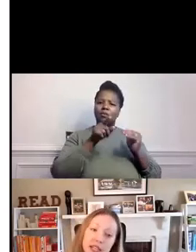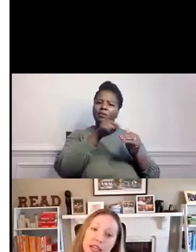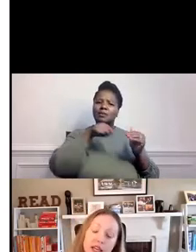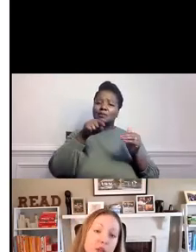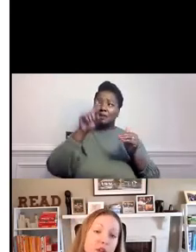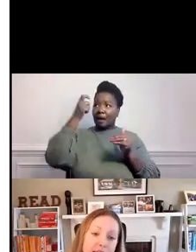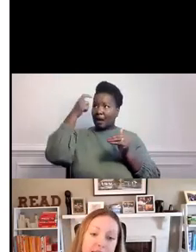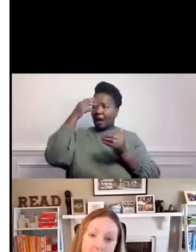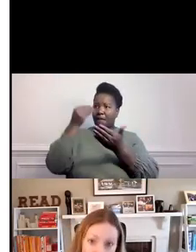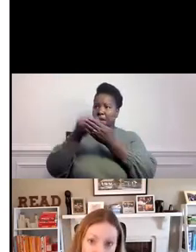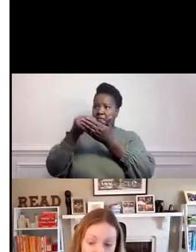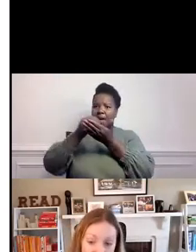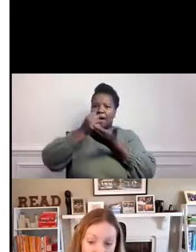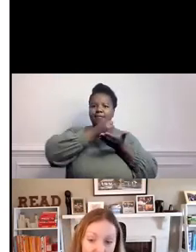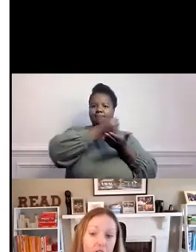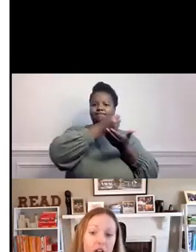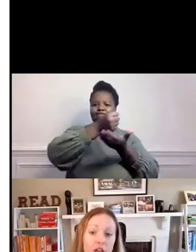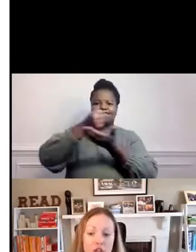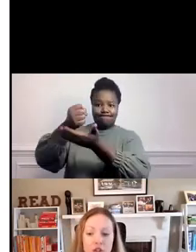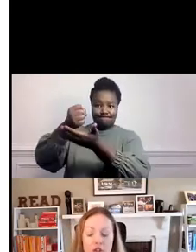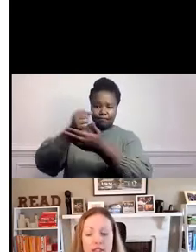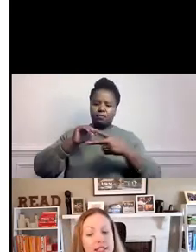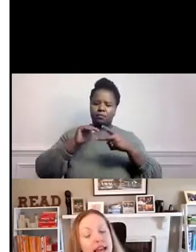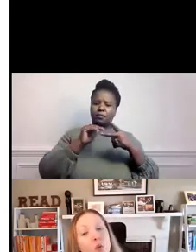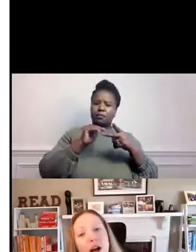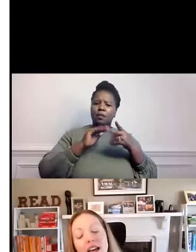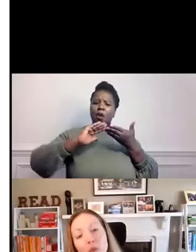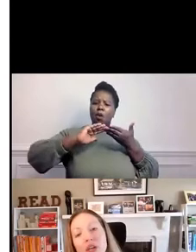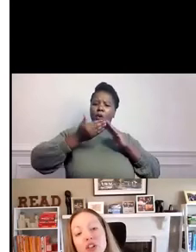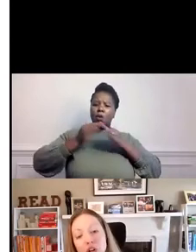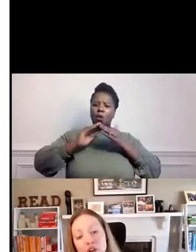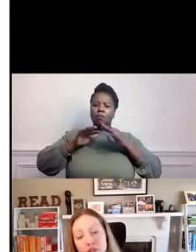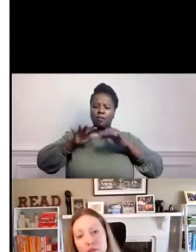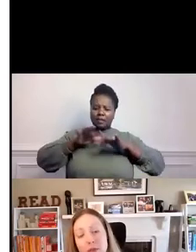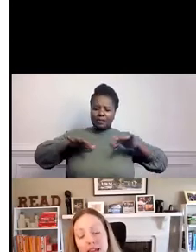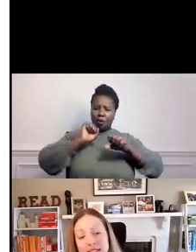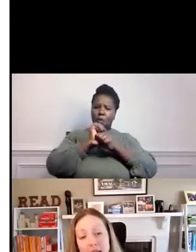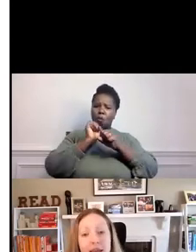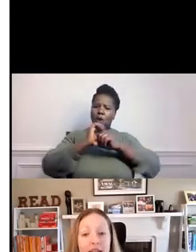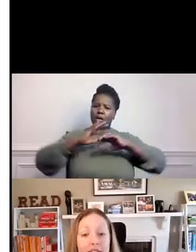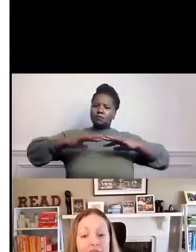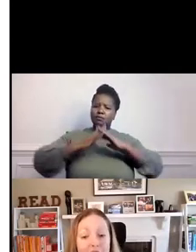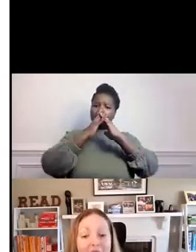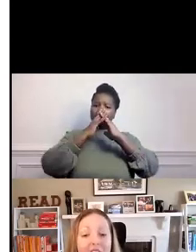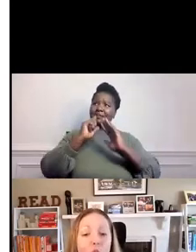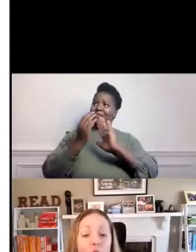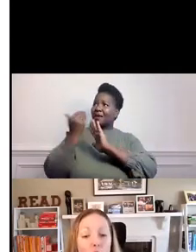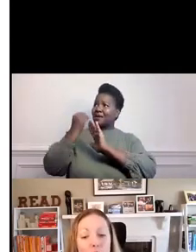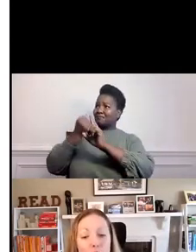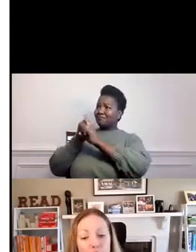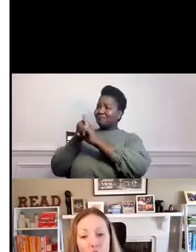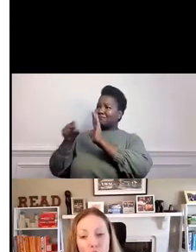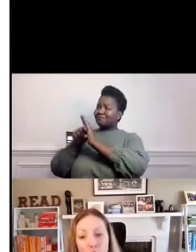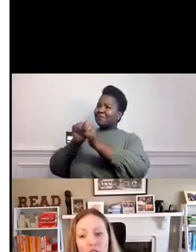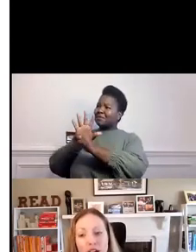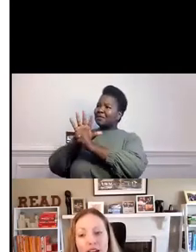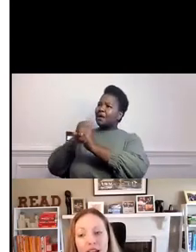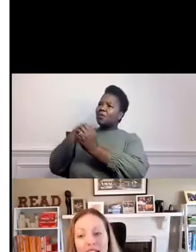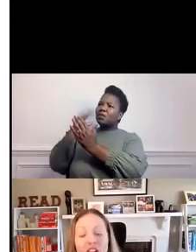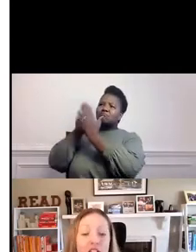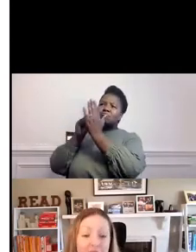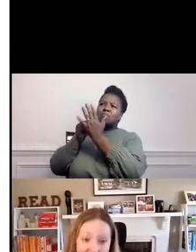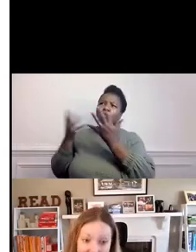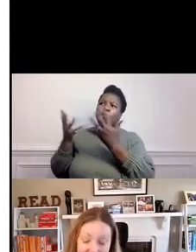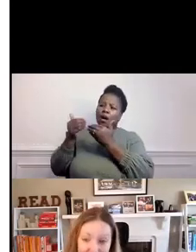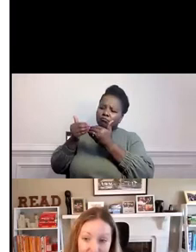We're seeing communities come together to say, what can we learn from the pandemic and how will we move forward